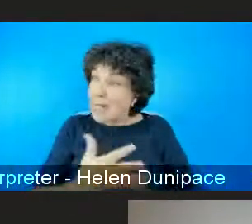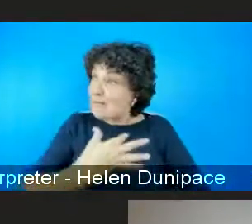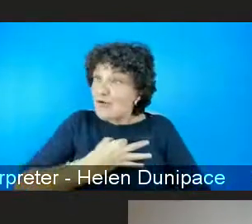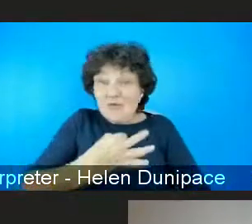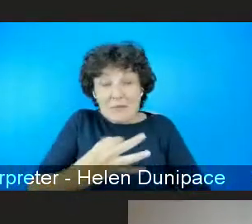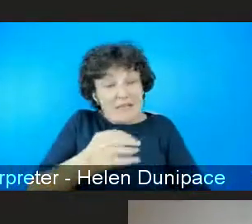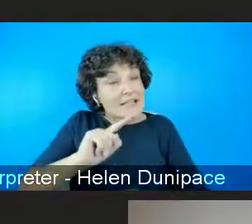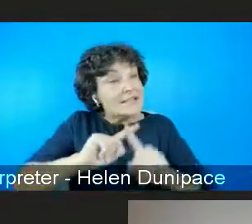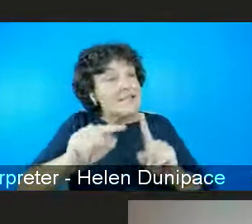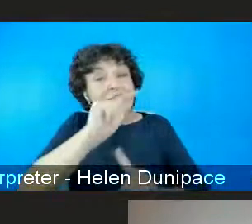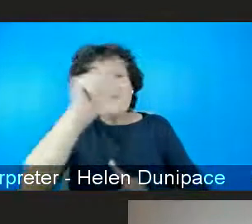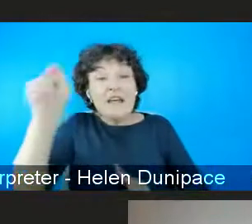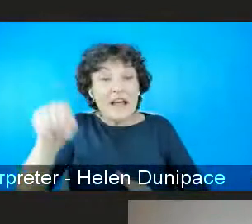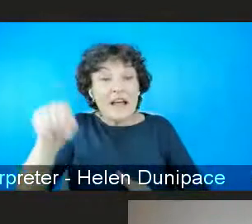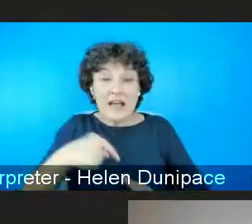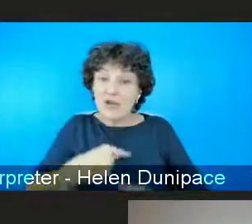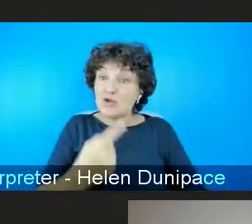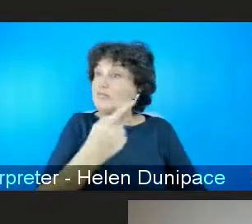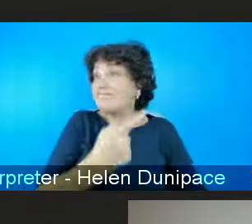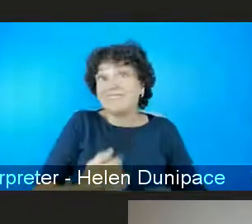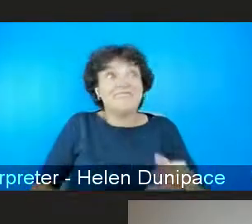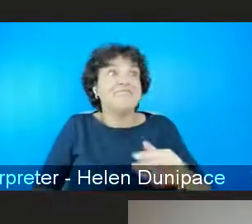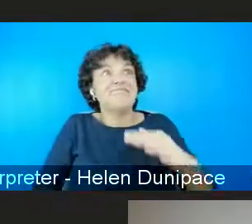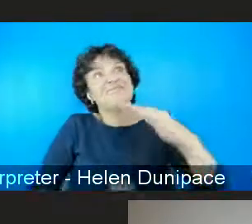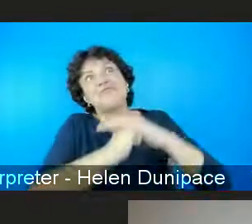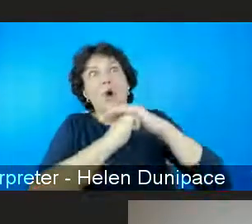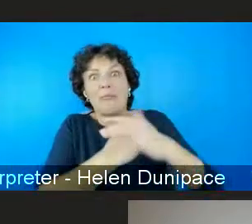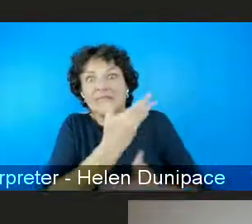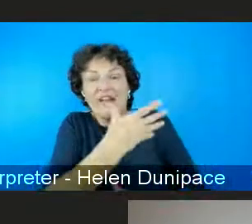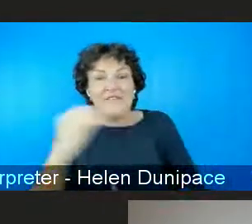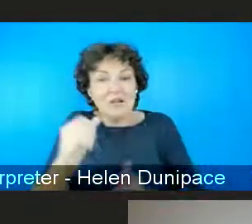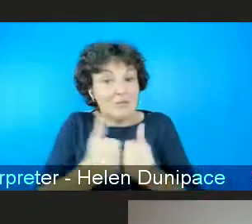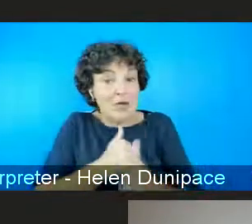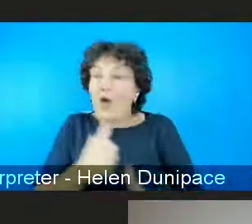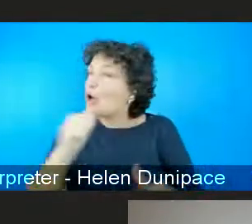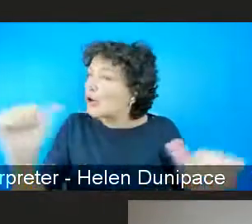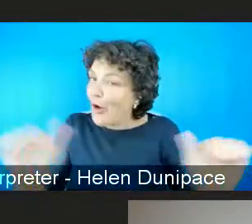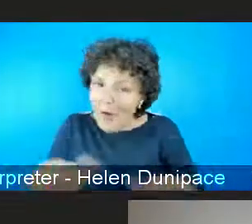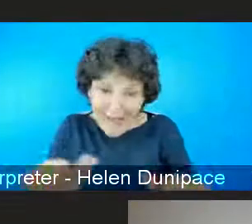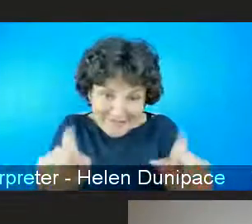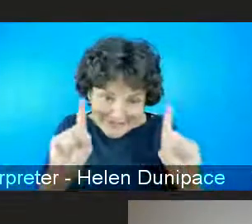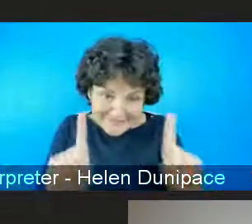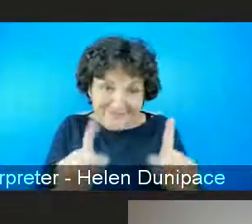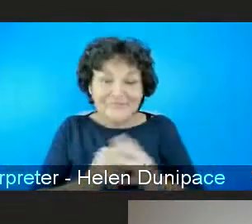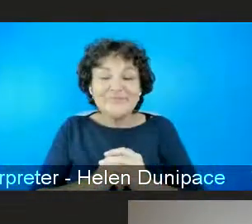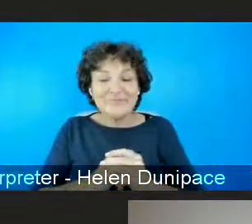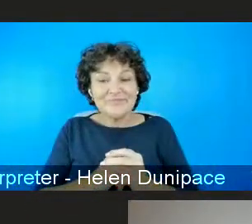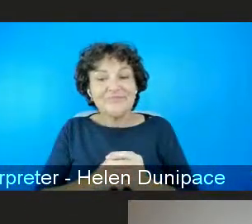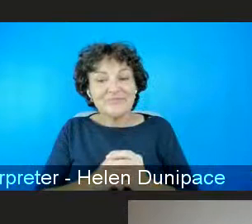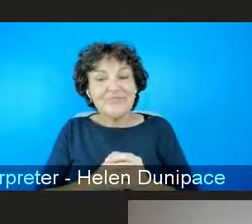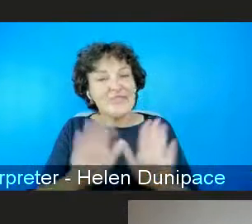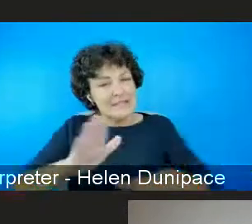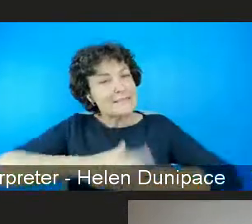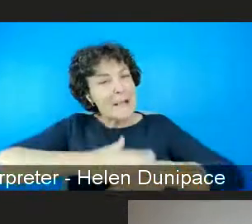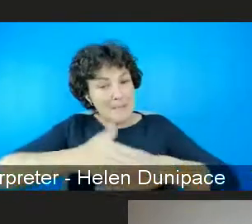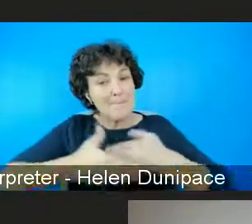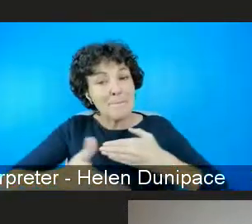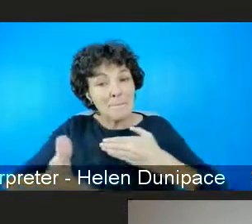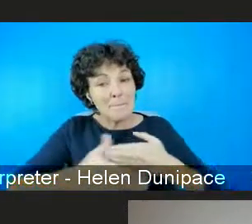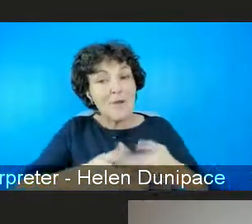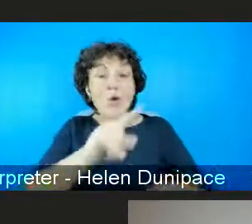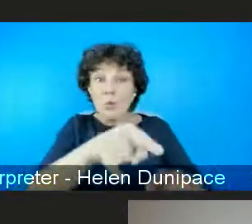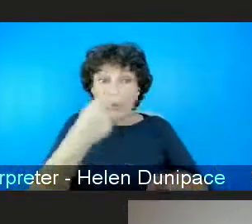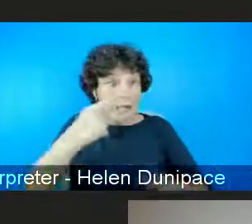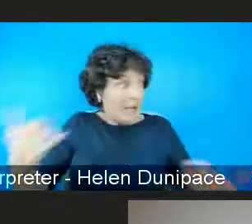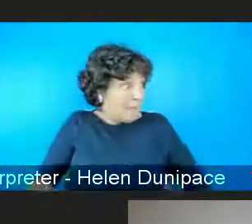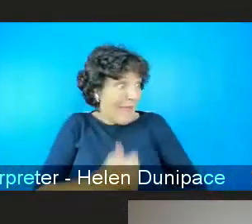way in our top 500, you know, corporations? Not yet. So, you know, we can pretend to